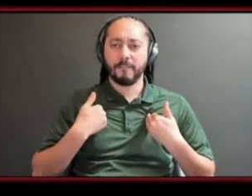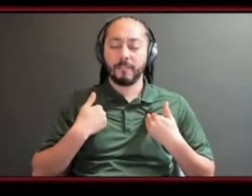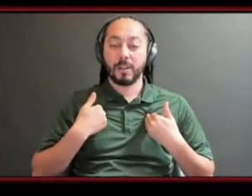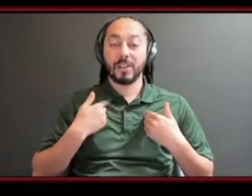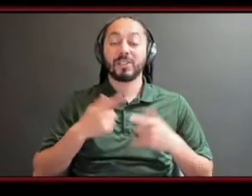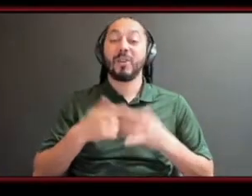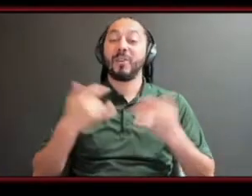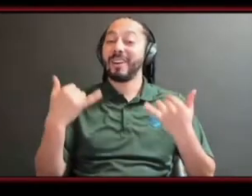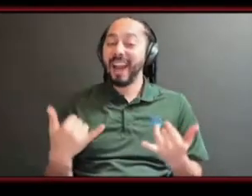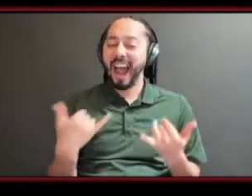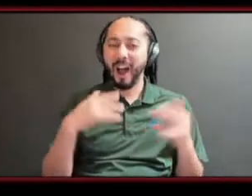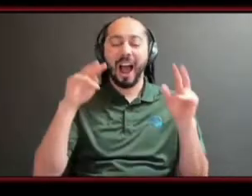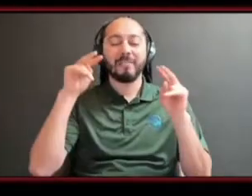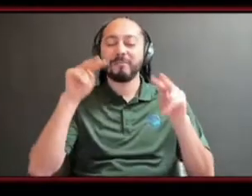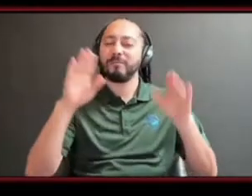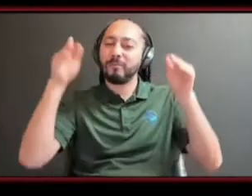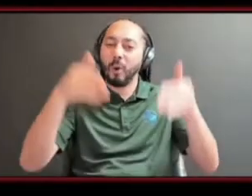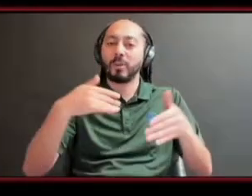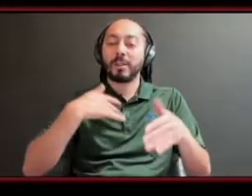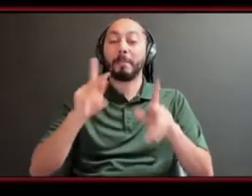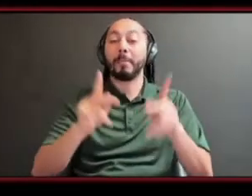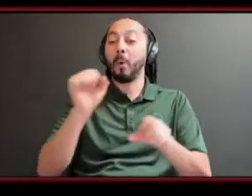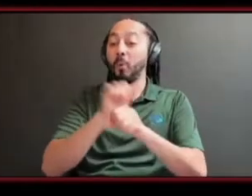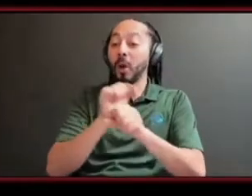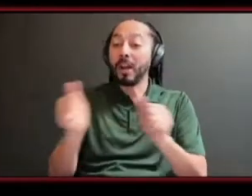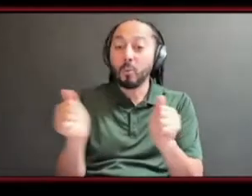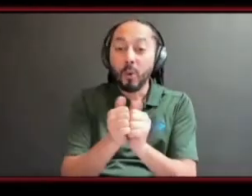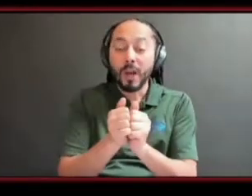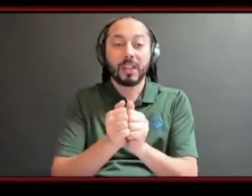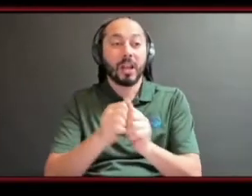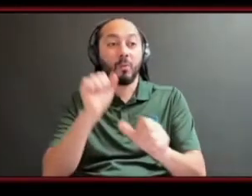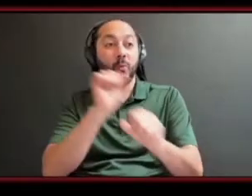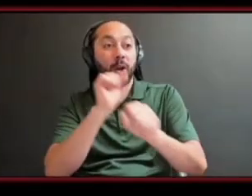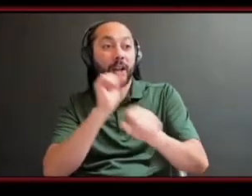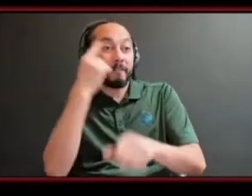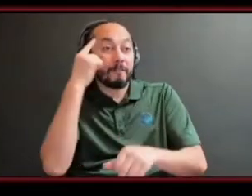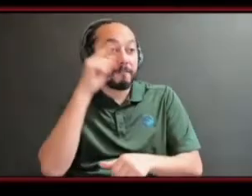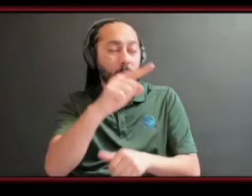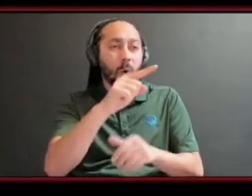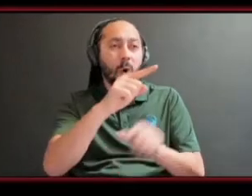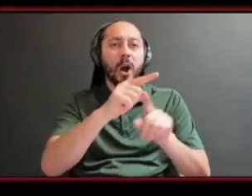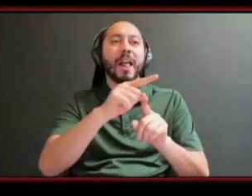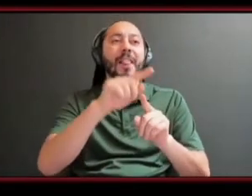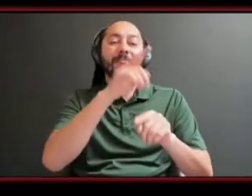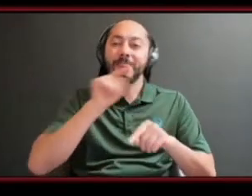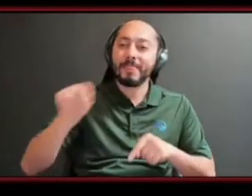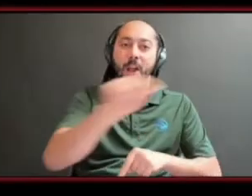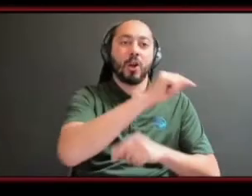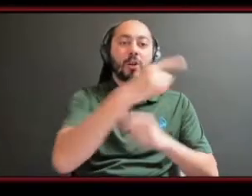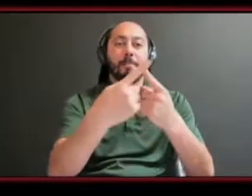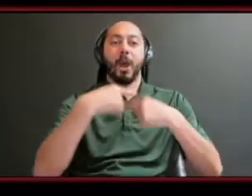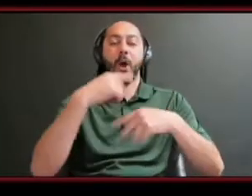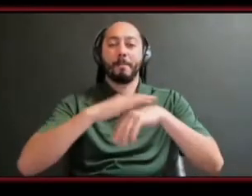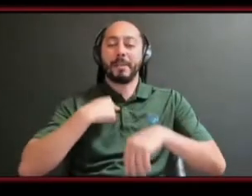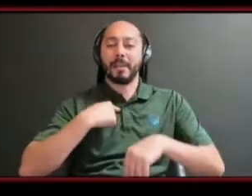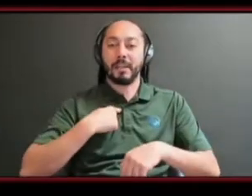and knowing that i have to keep pushing on because they're depending on me to break these barriers down um because other people opened up the door